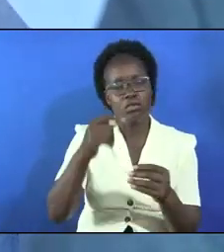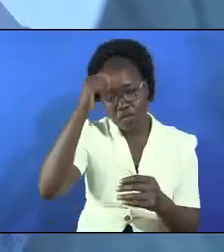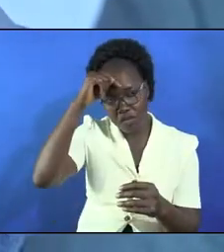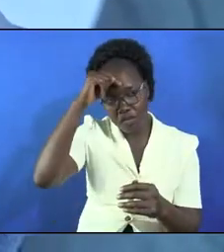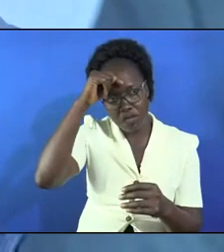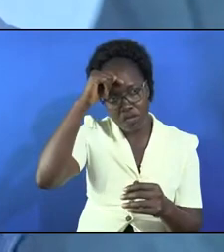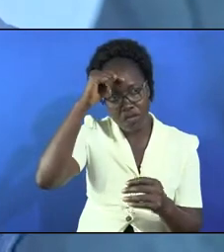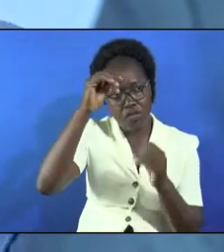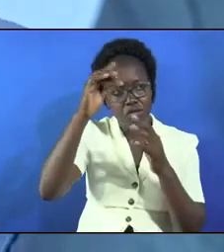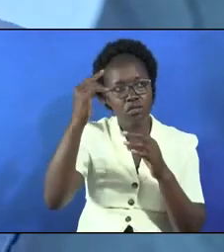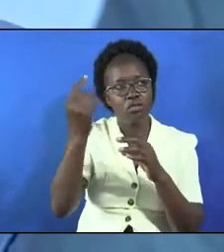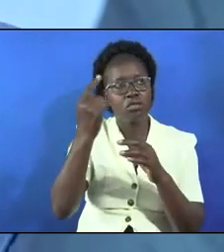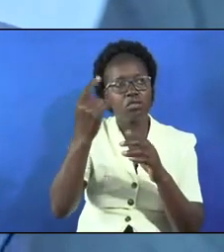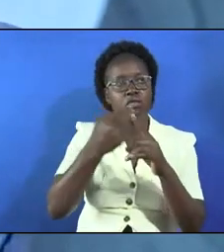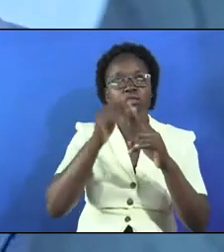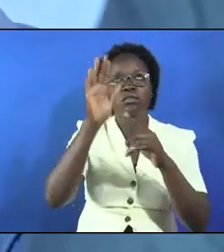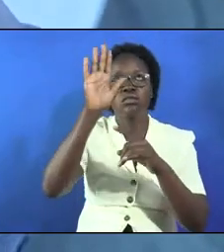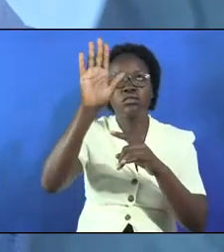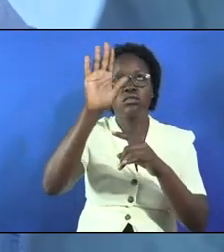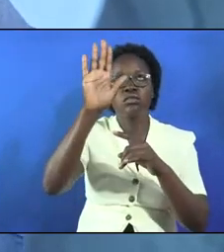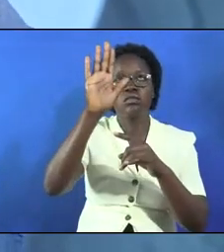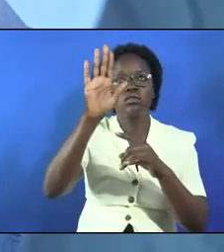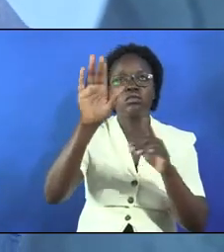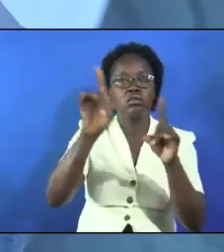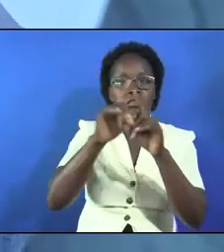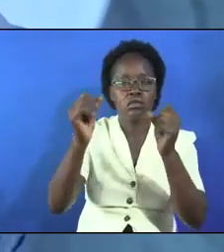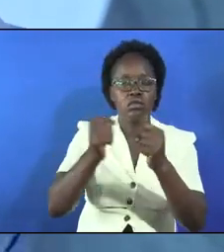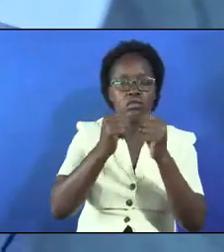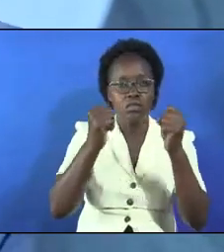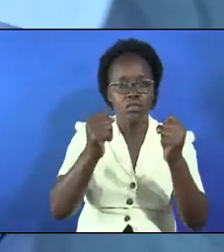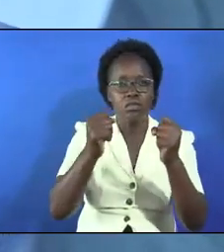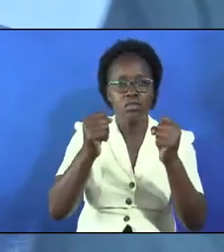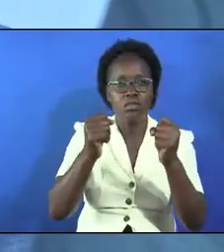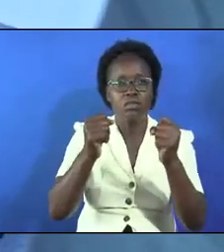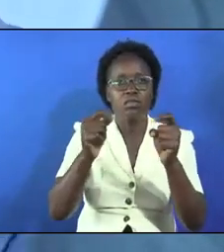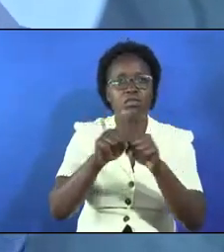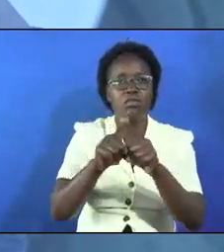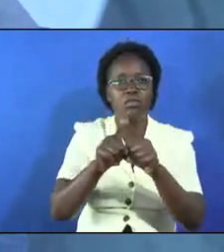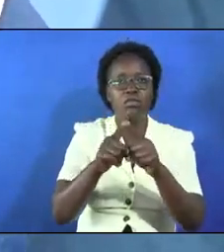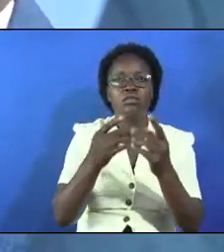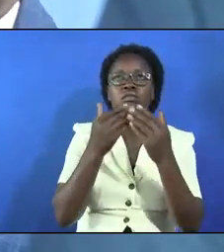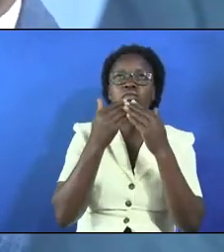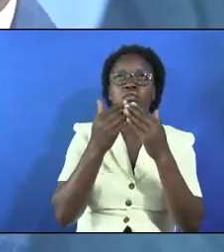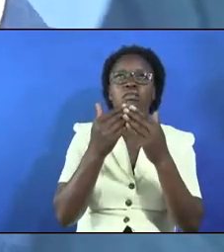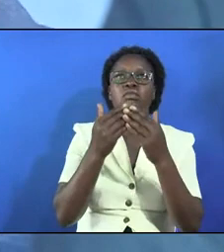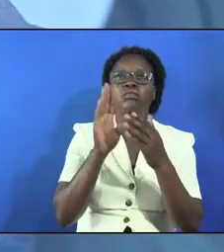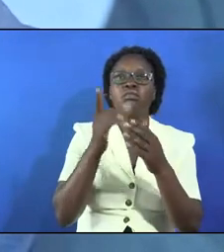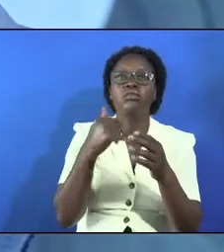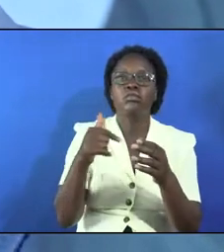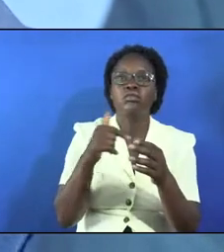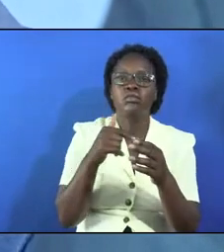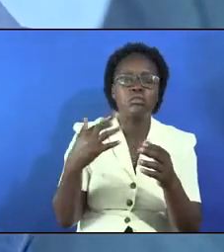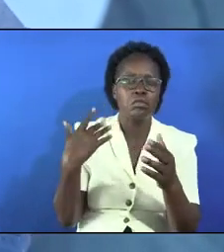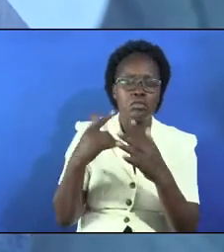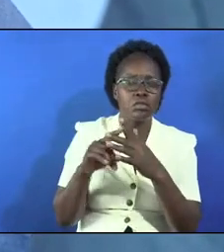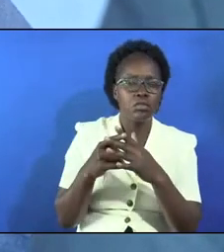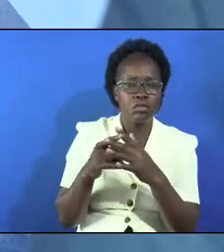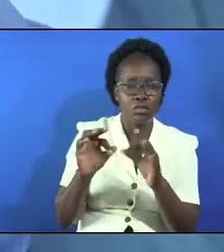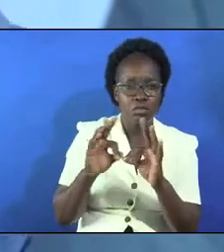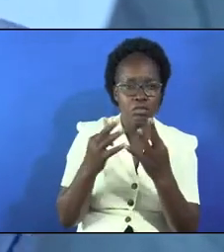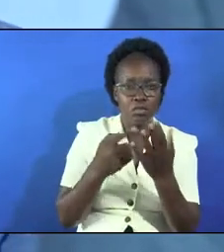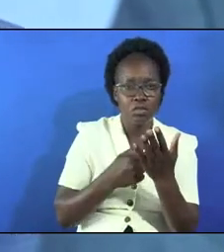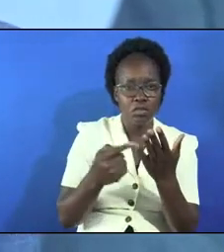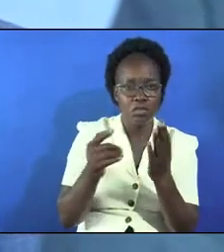the wisdom that can only come from thee you are still powerful today and we thank you for being with us since we started the